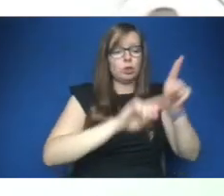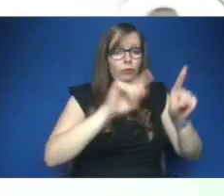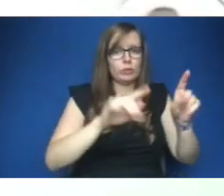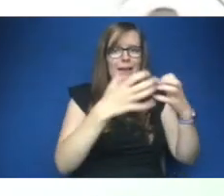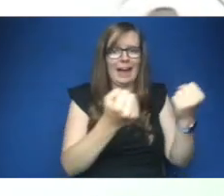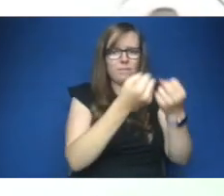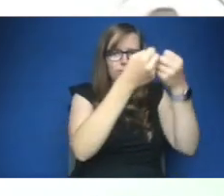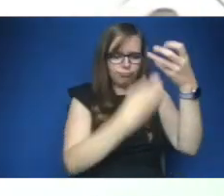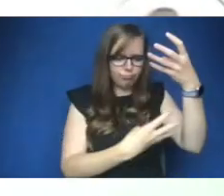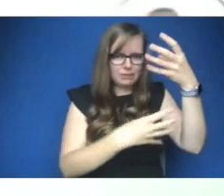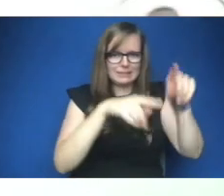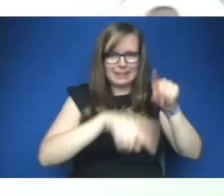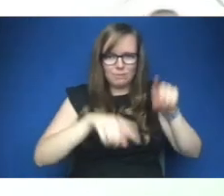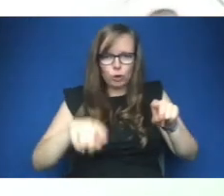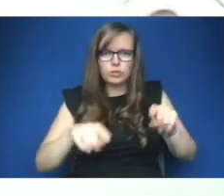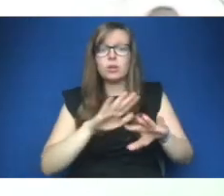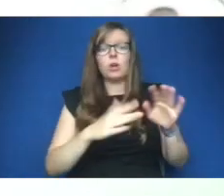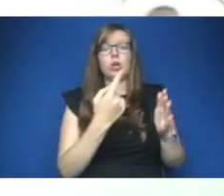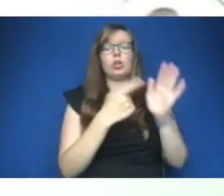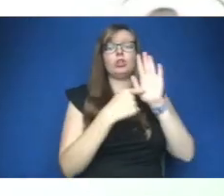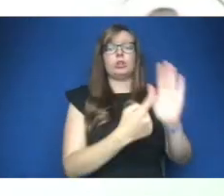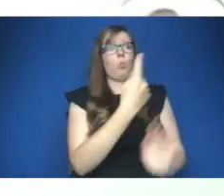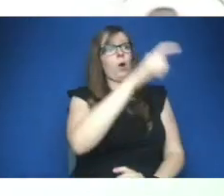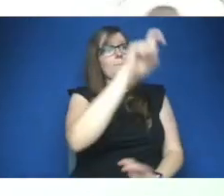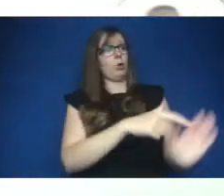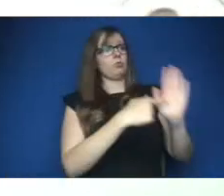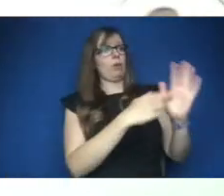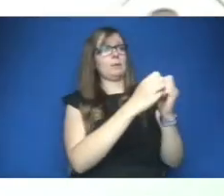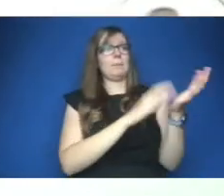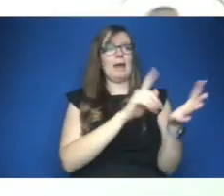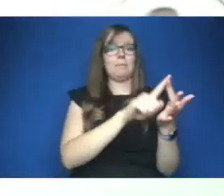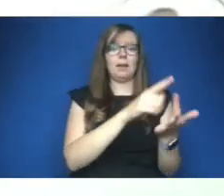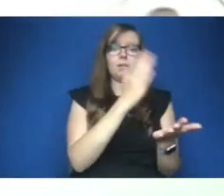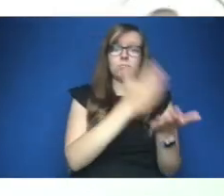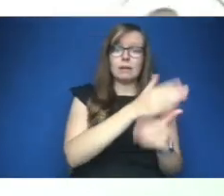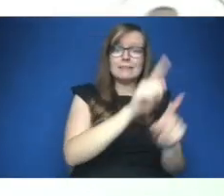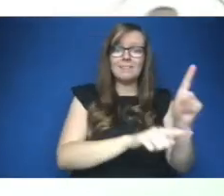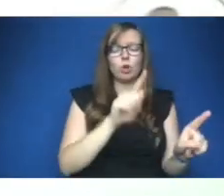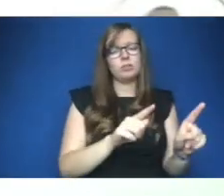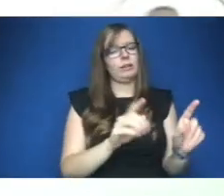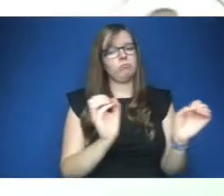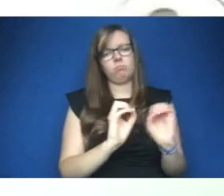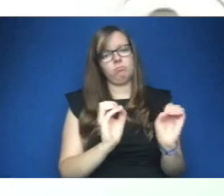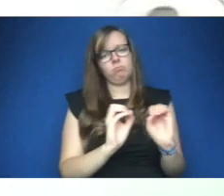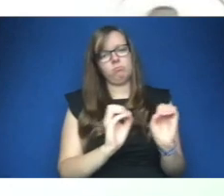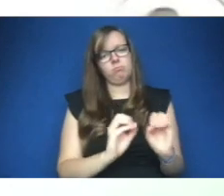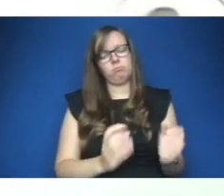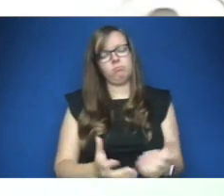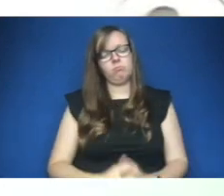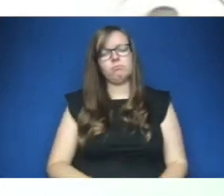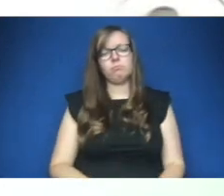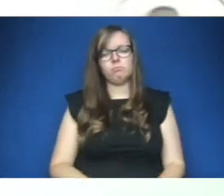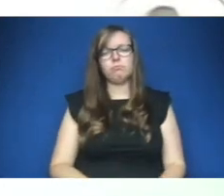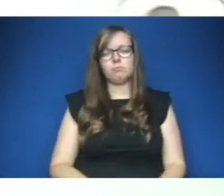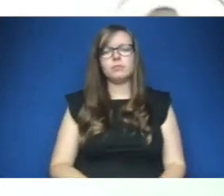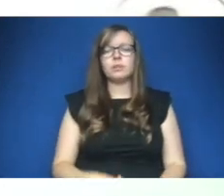one person representing bme doesn't actually show diversity right okay and then the black